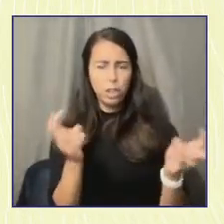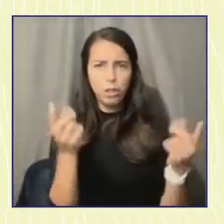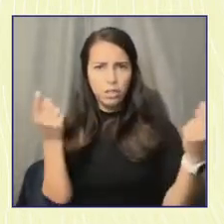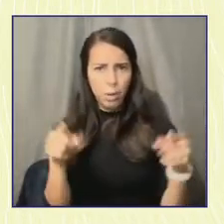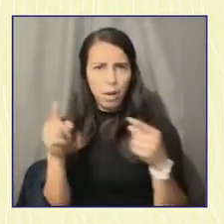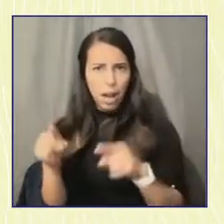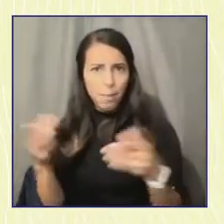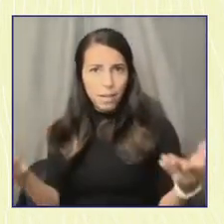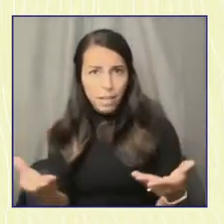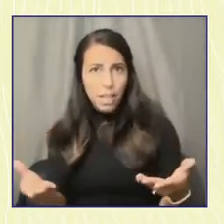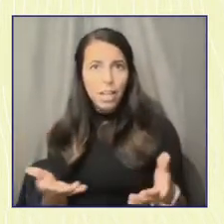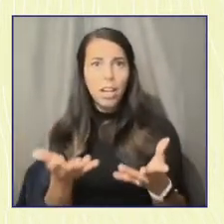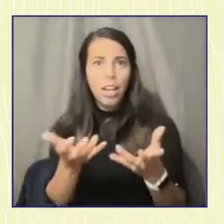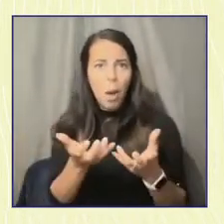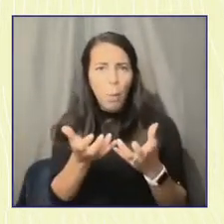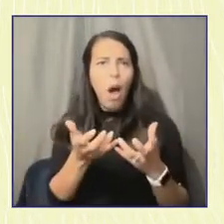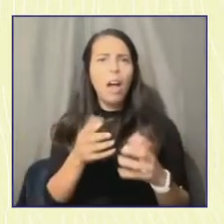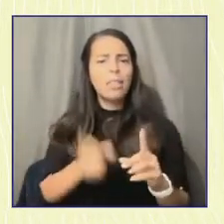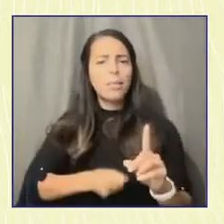wanting to make a difference.